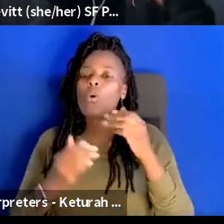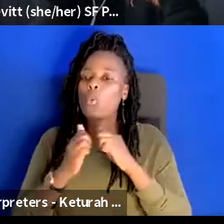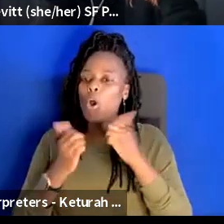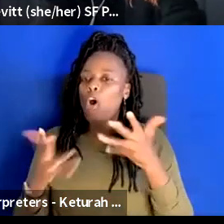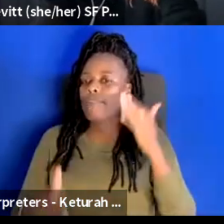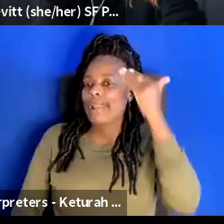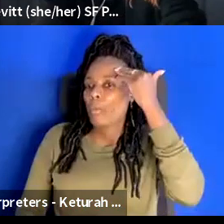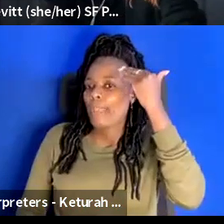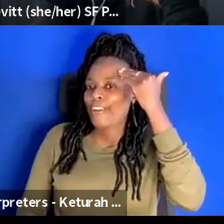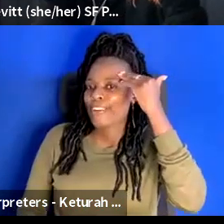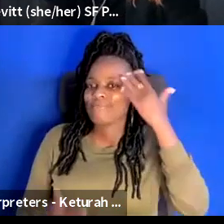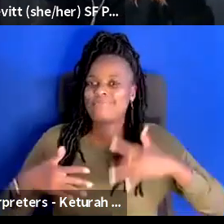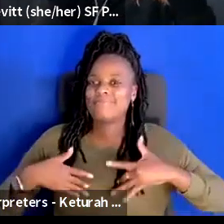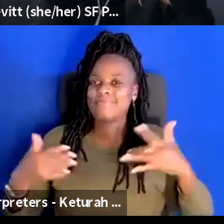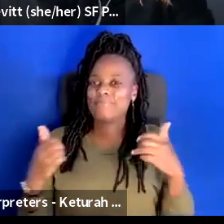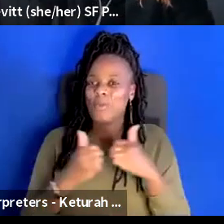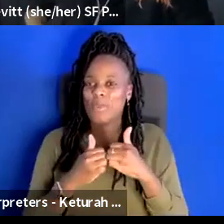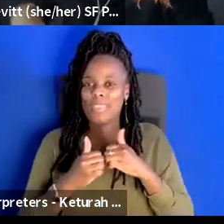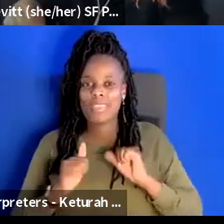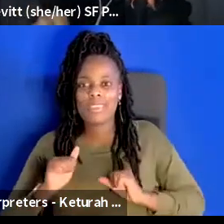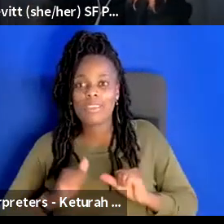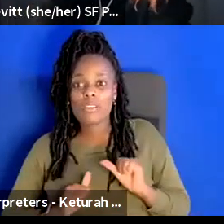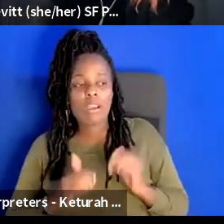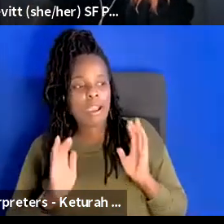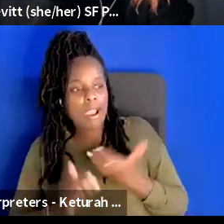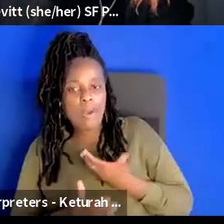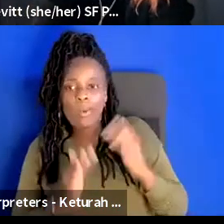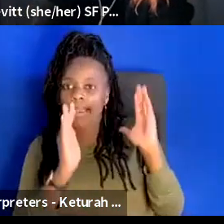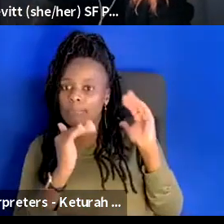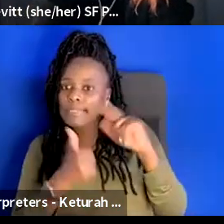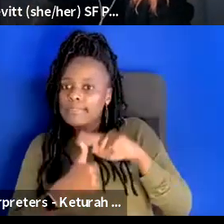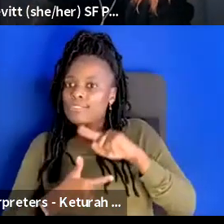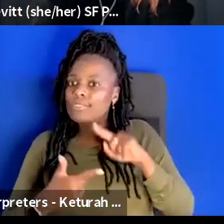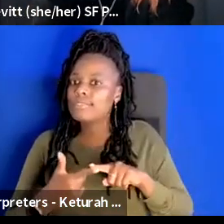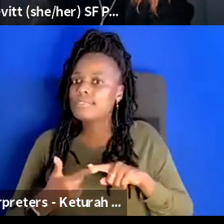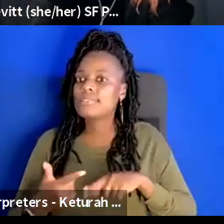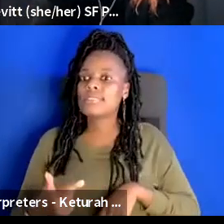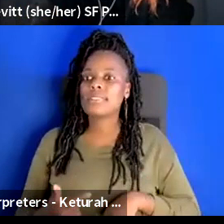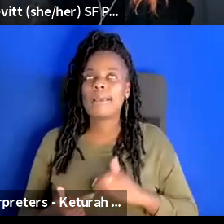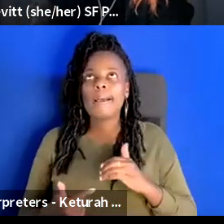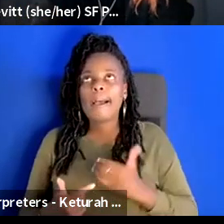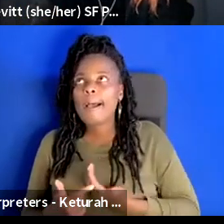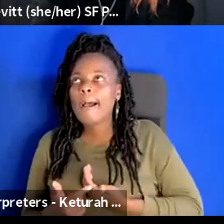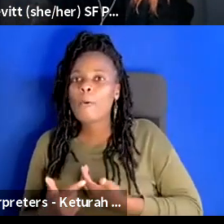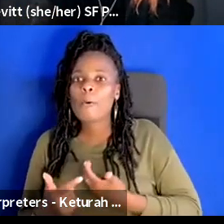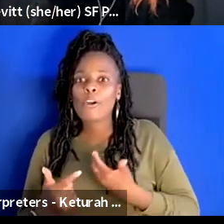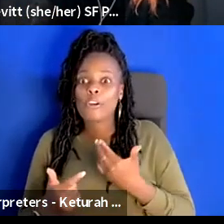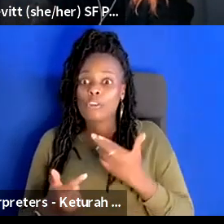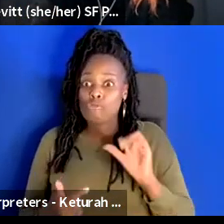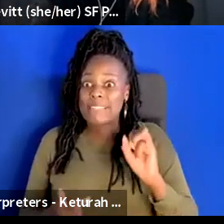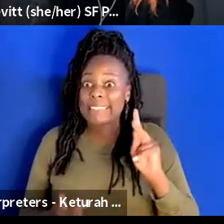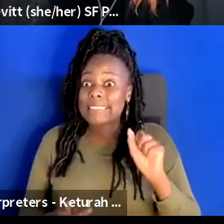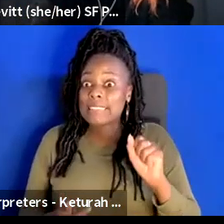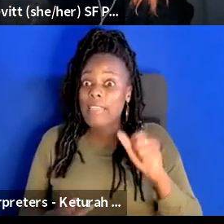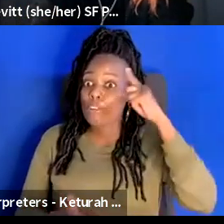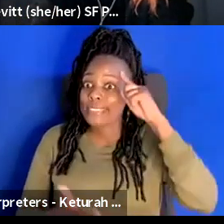they understand what what our expectations are in the space and what our um what risks we're doing on purpose